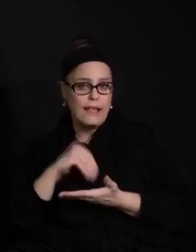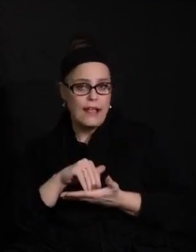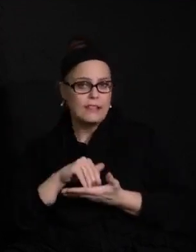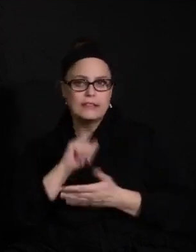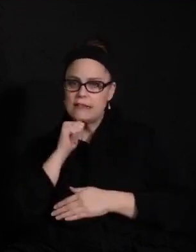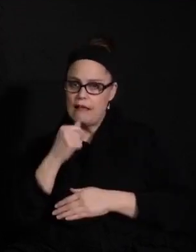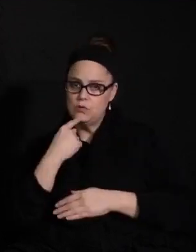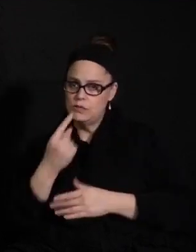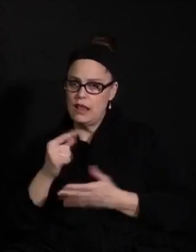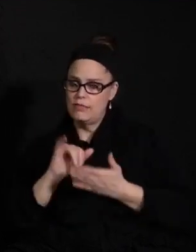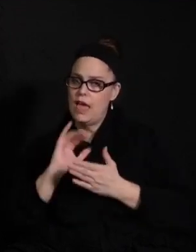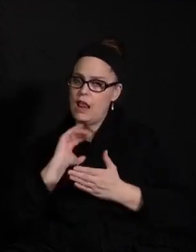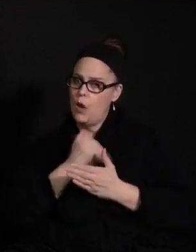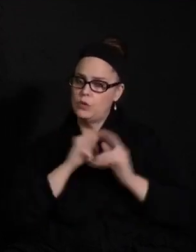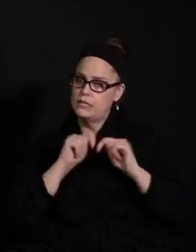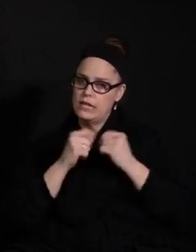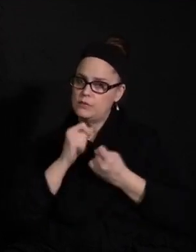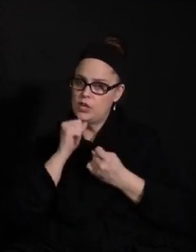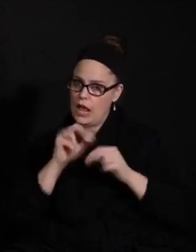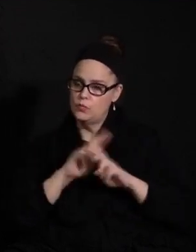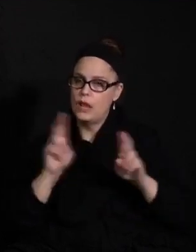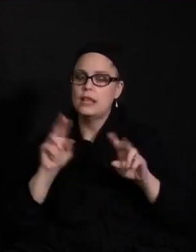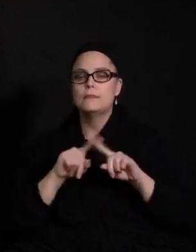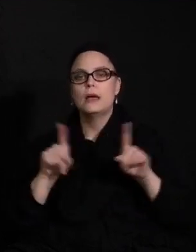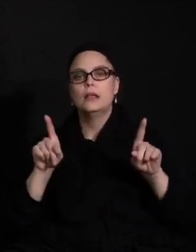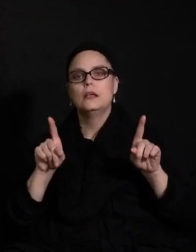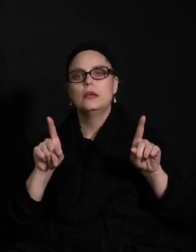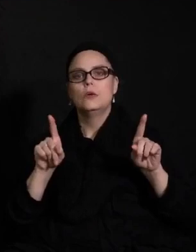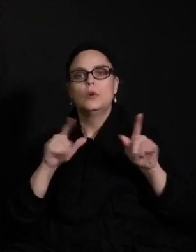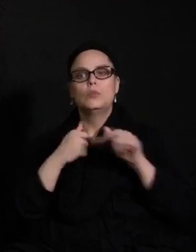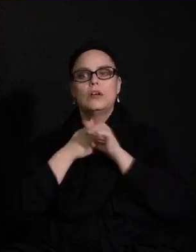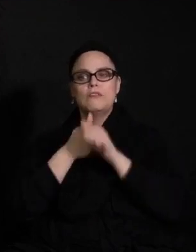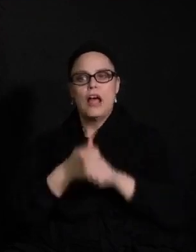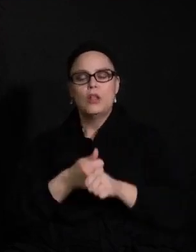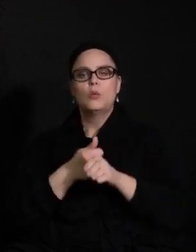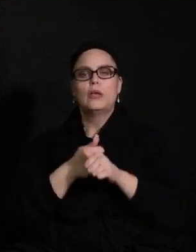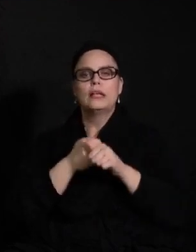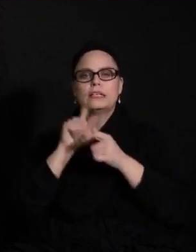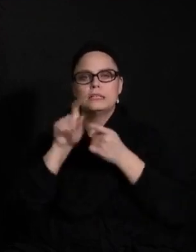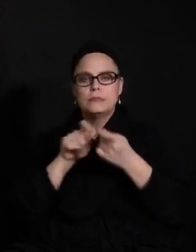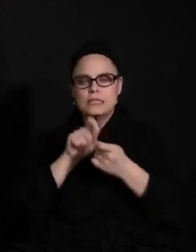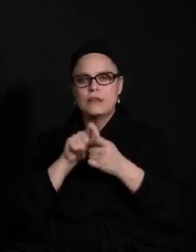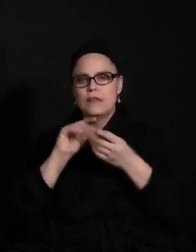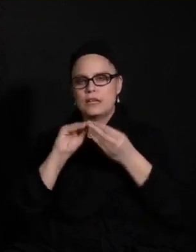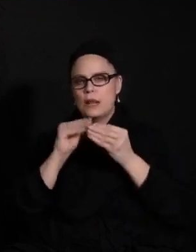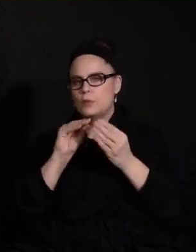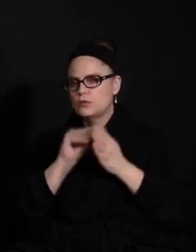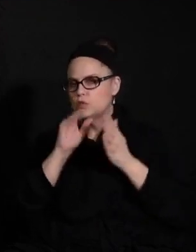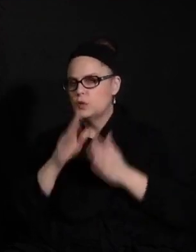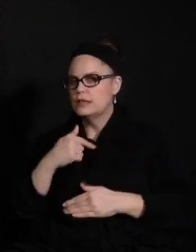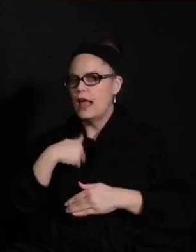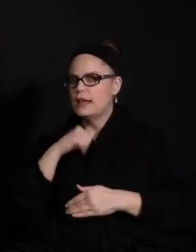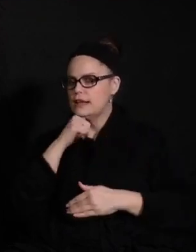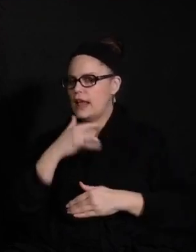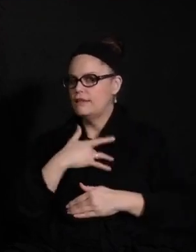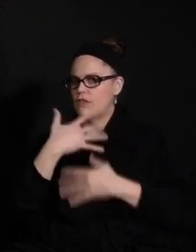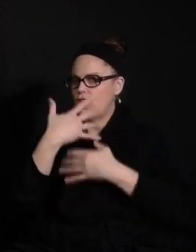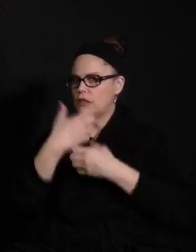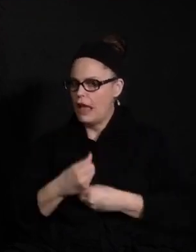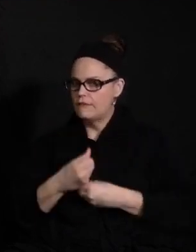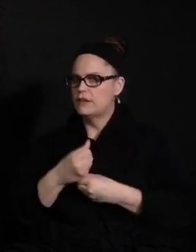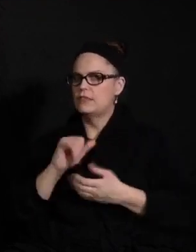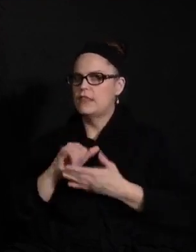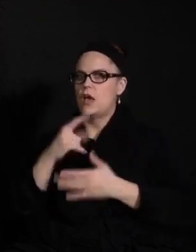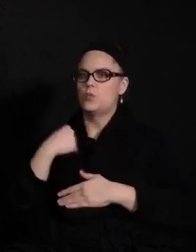say that our teams weren't ready, but when it's based on a prescribed number of students, I didn't feel confident that we would be able to